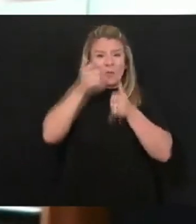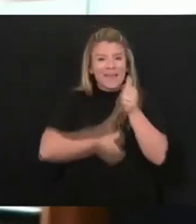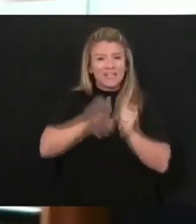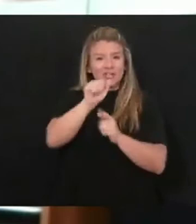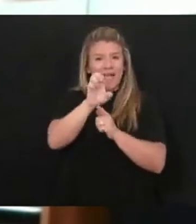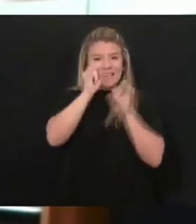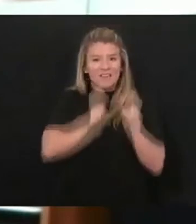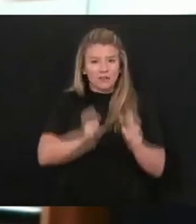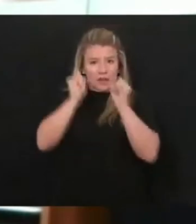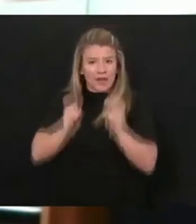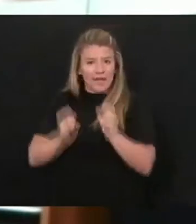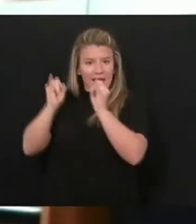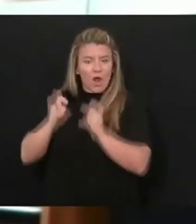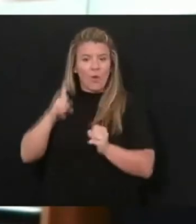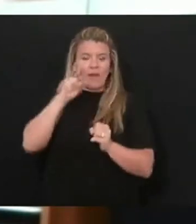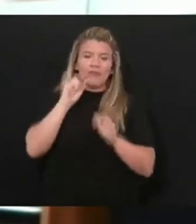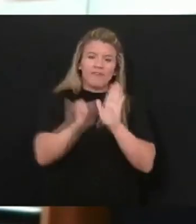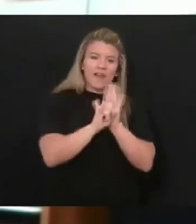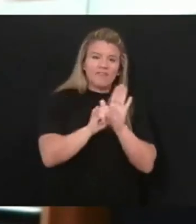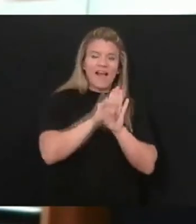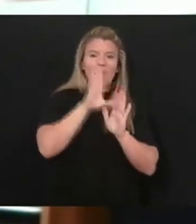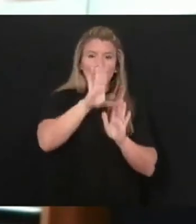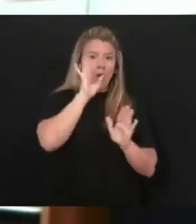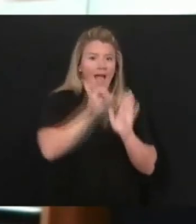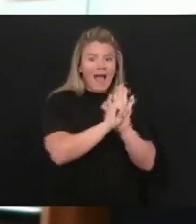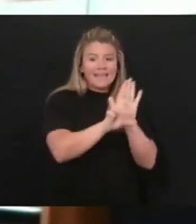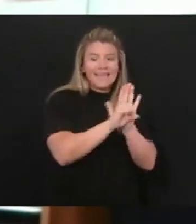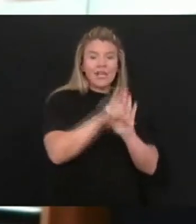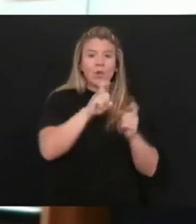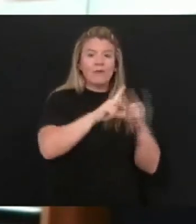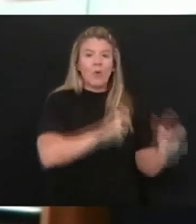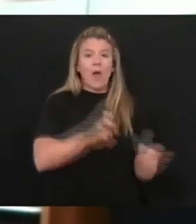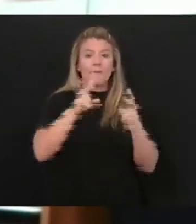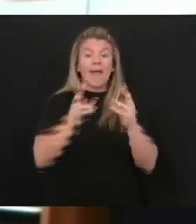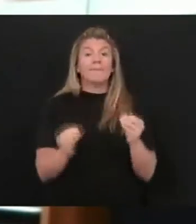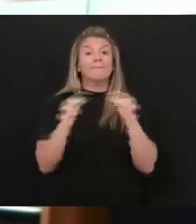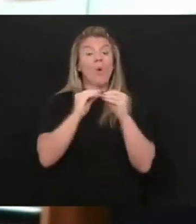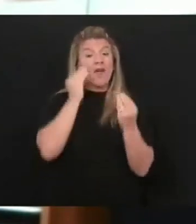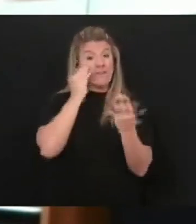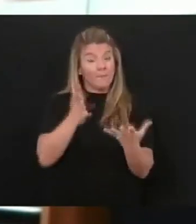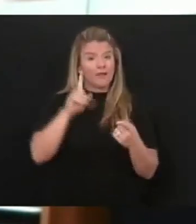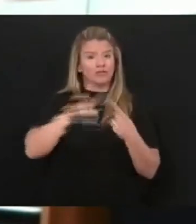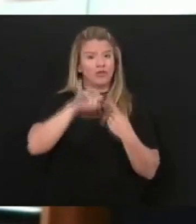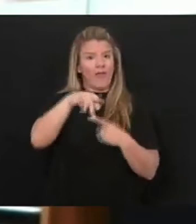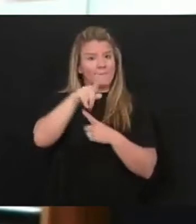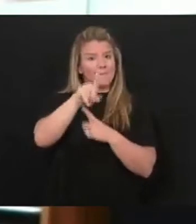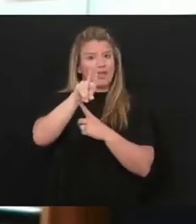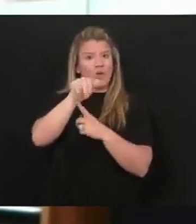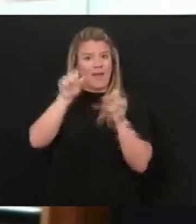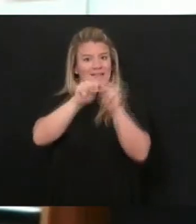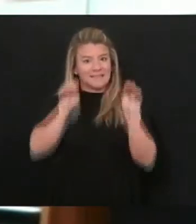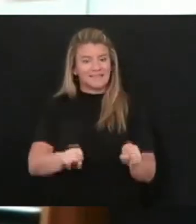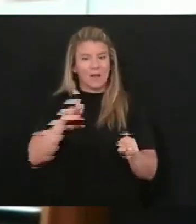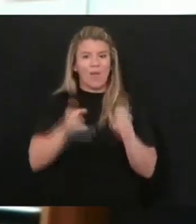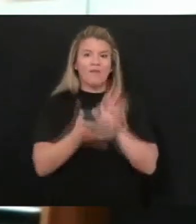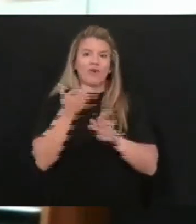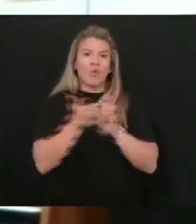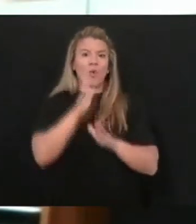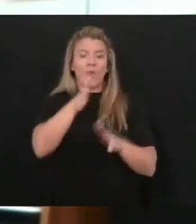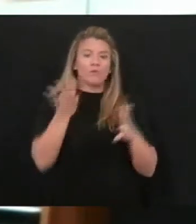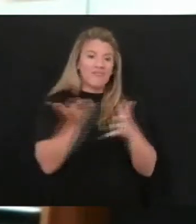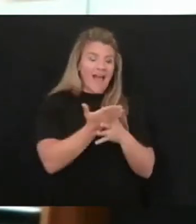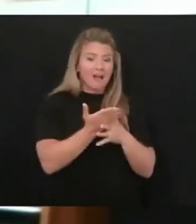We have to verify identification. Folks have to upload information into the PUA system. We have to run those files against